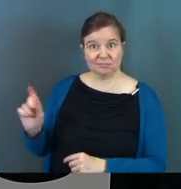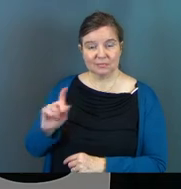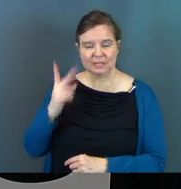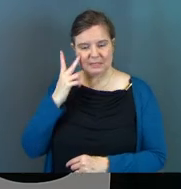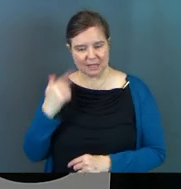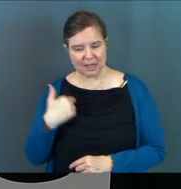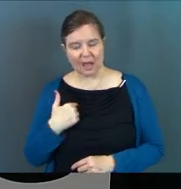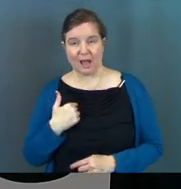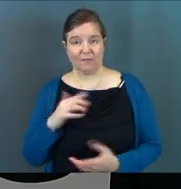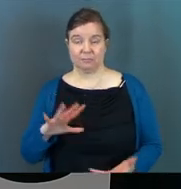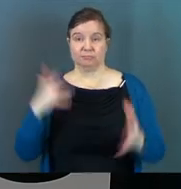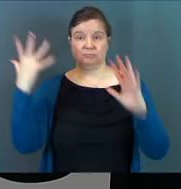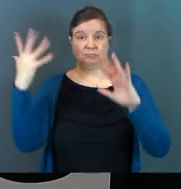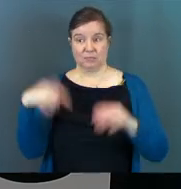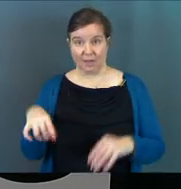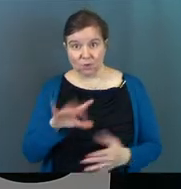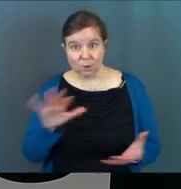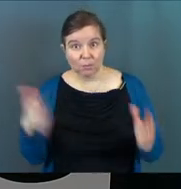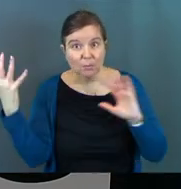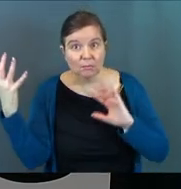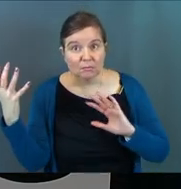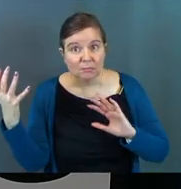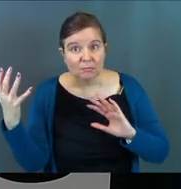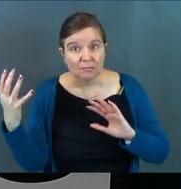See, I've blown it. Have you blown it?